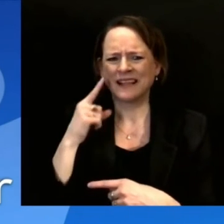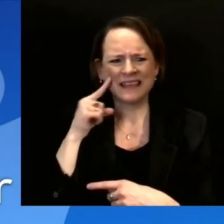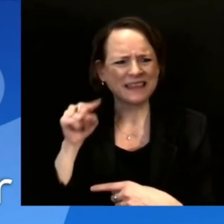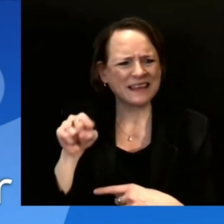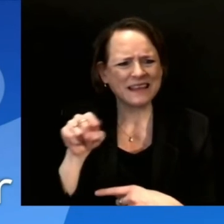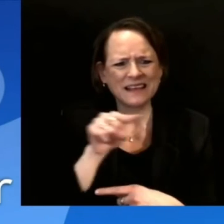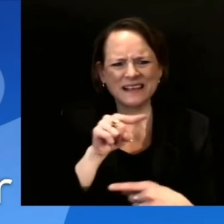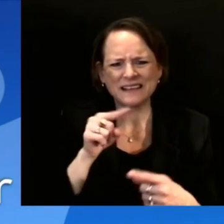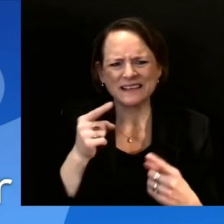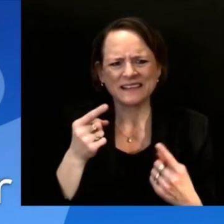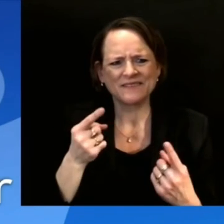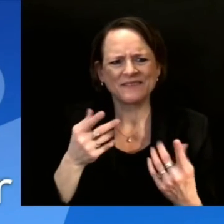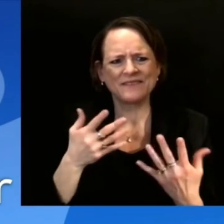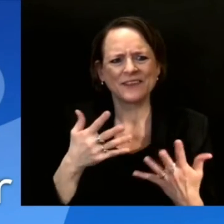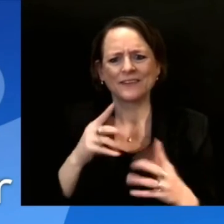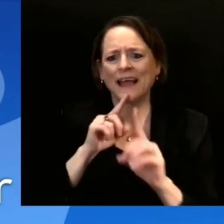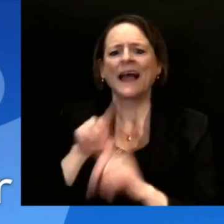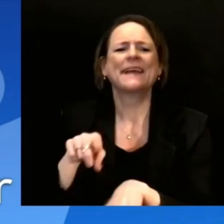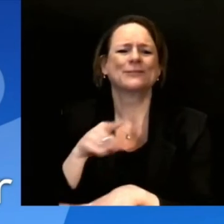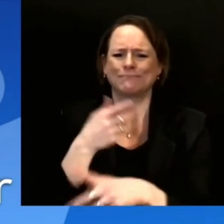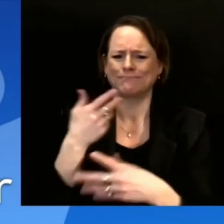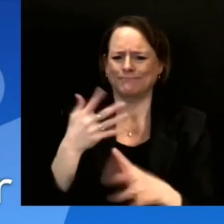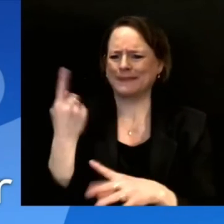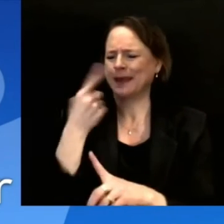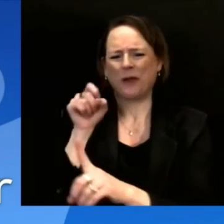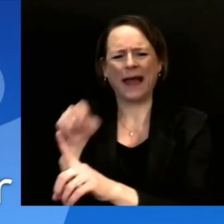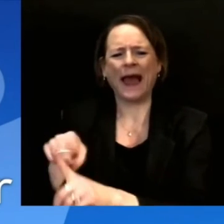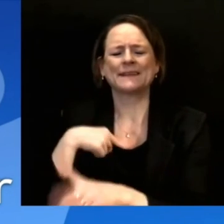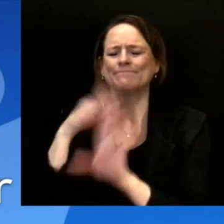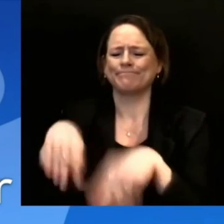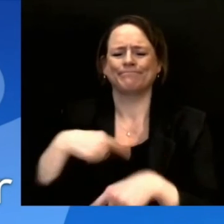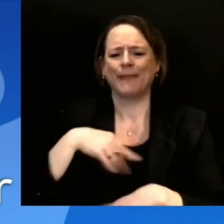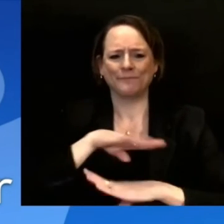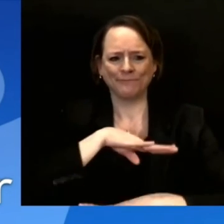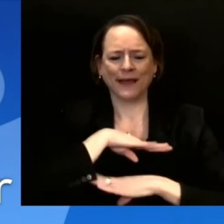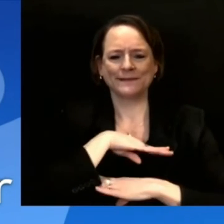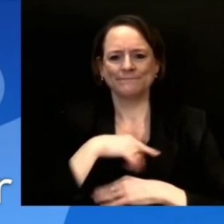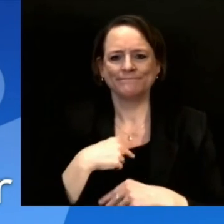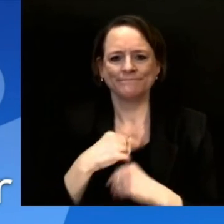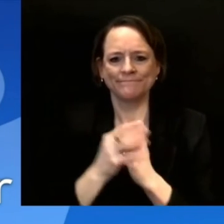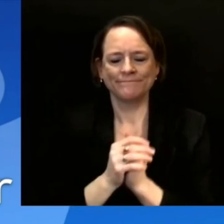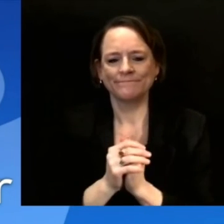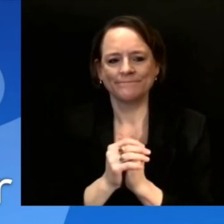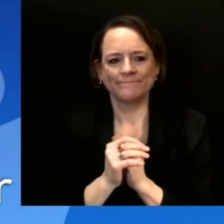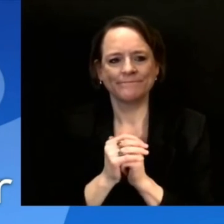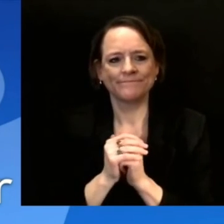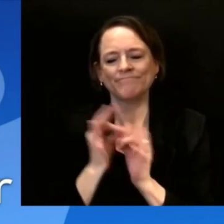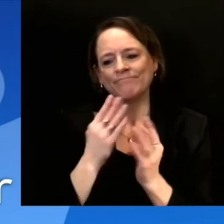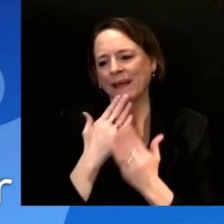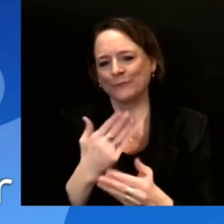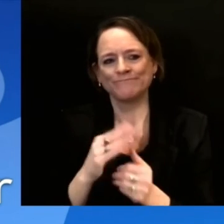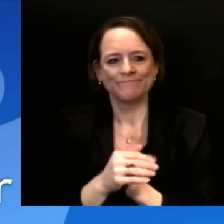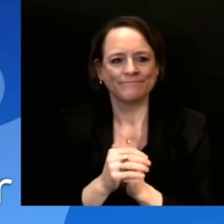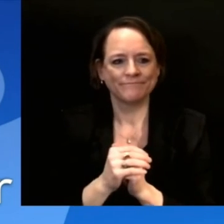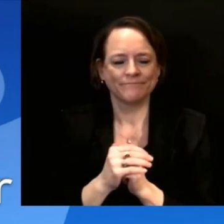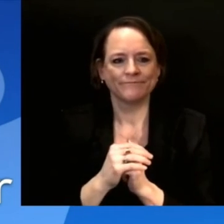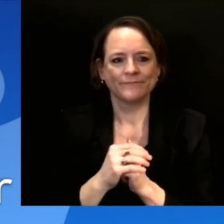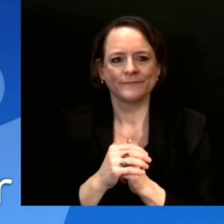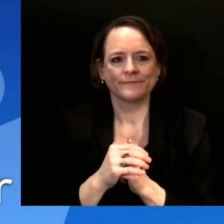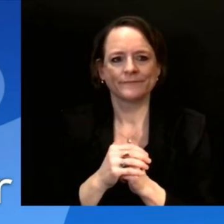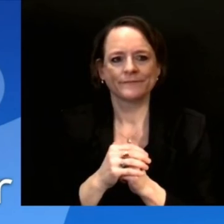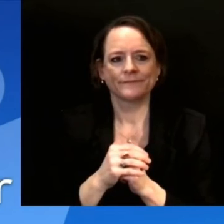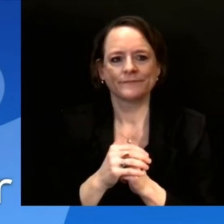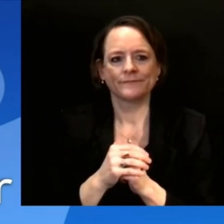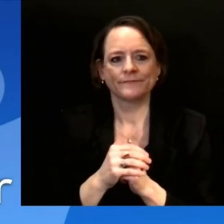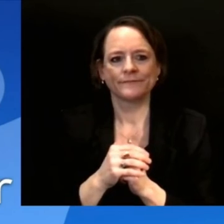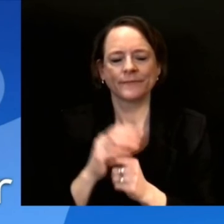address that. Thank you, Melanie. All right. Thank you. How about Kim Schein at CBS 58? Kim Schein.